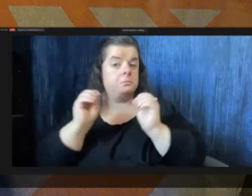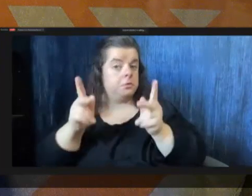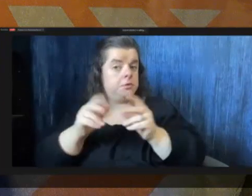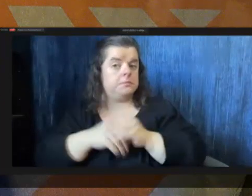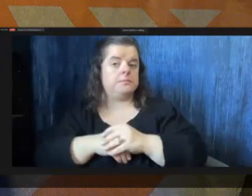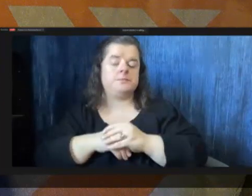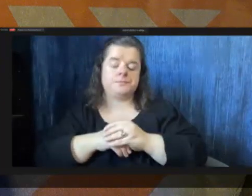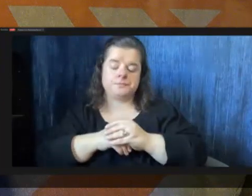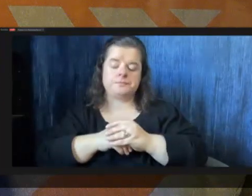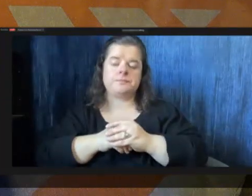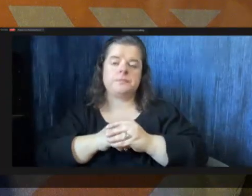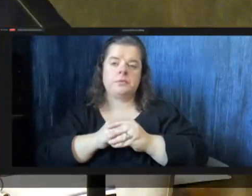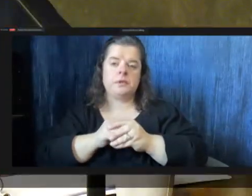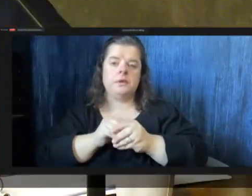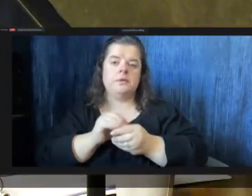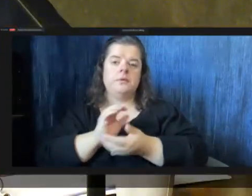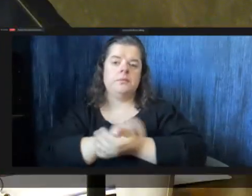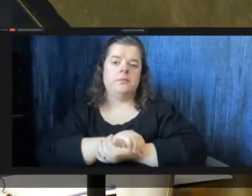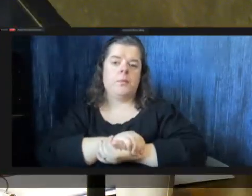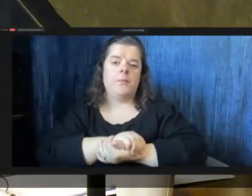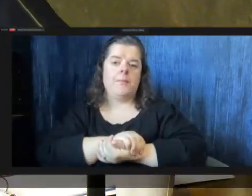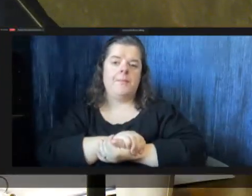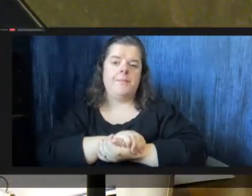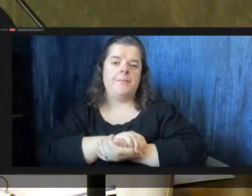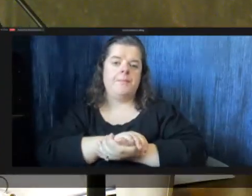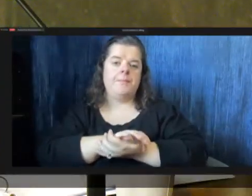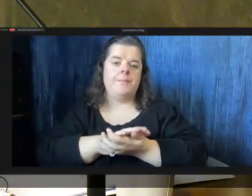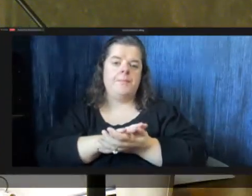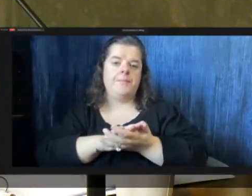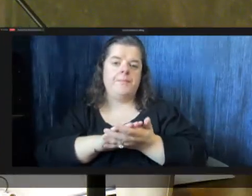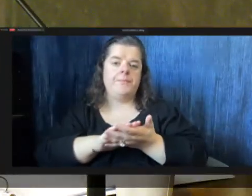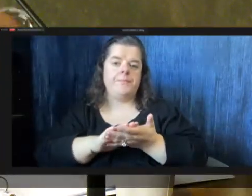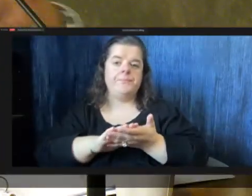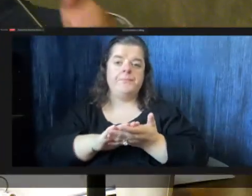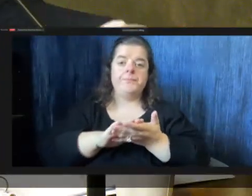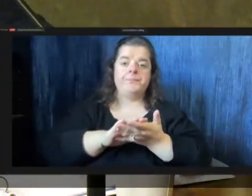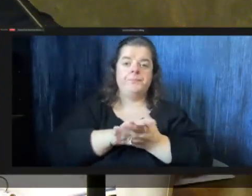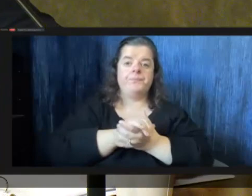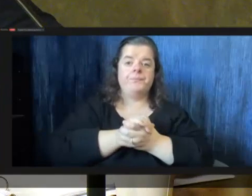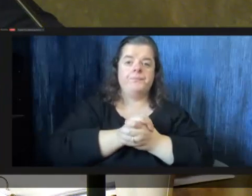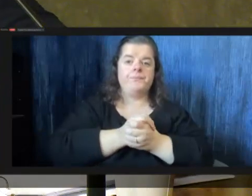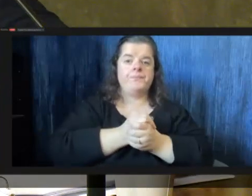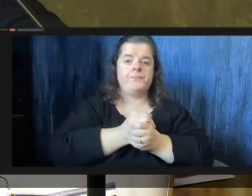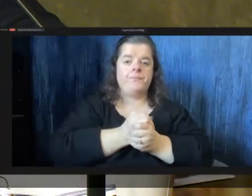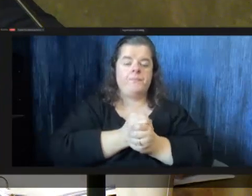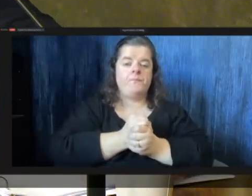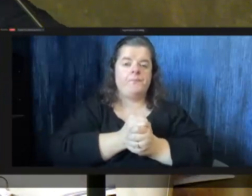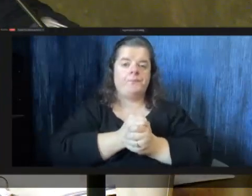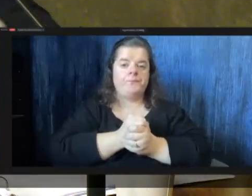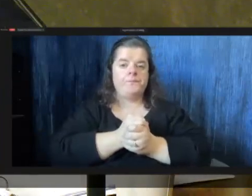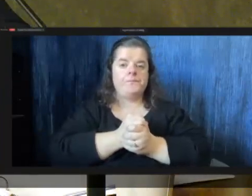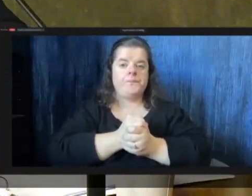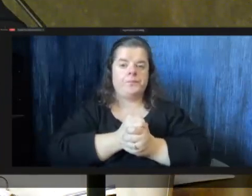right um and then in terms of uh